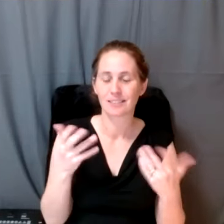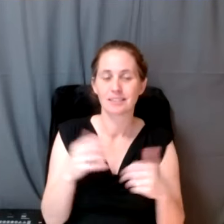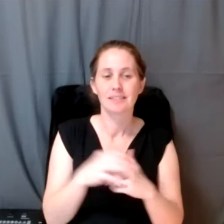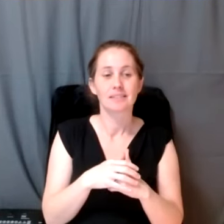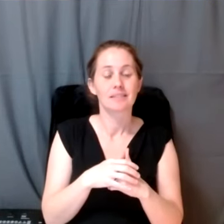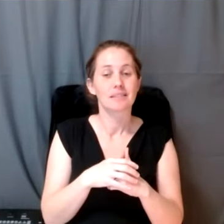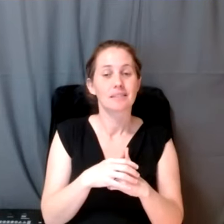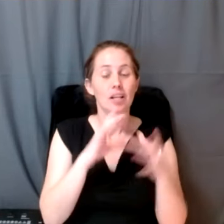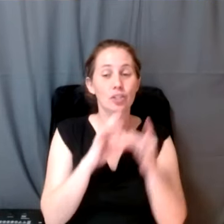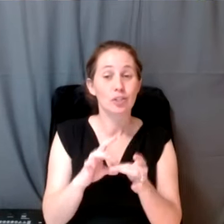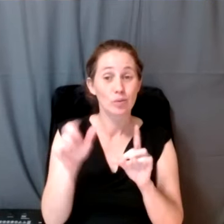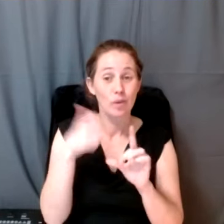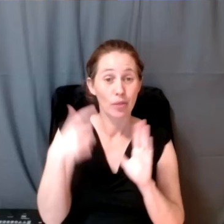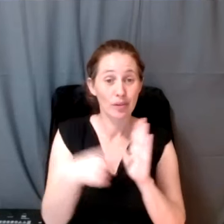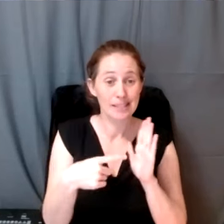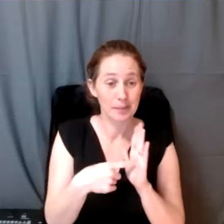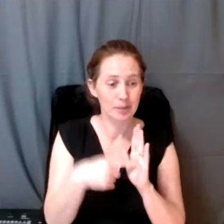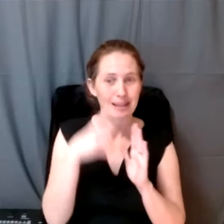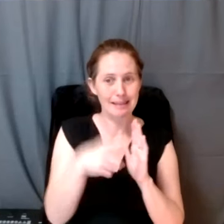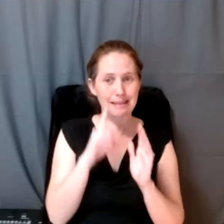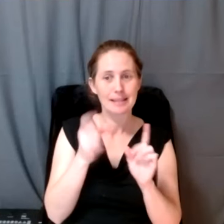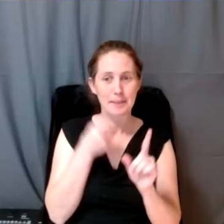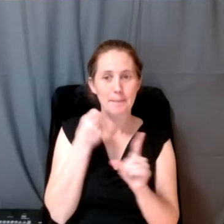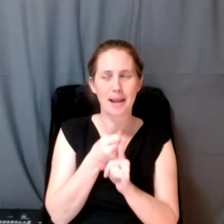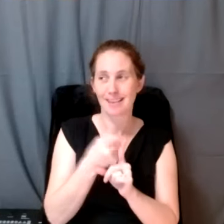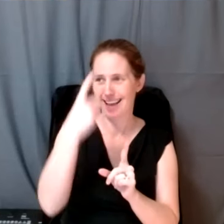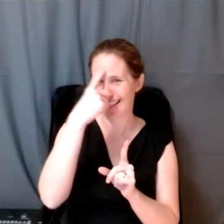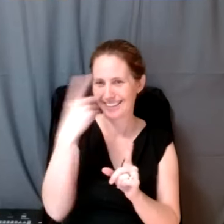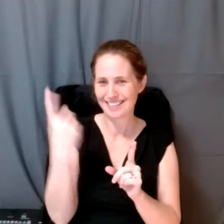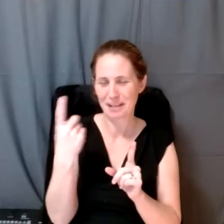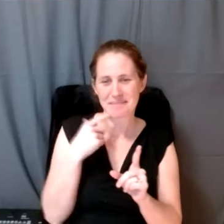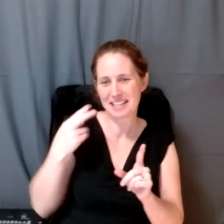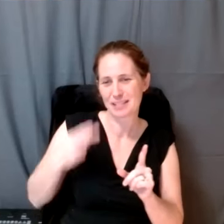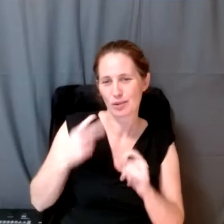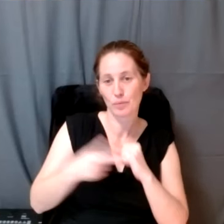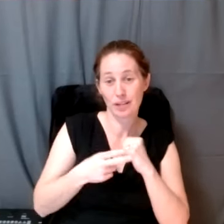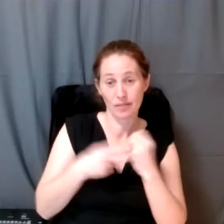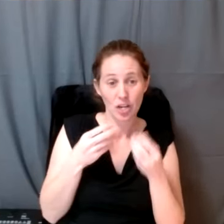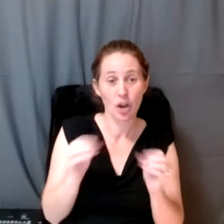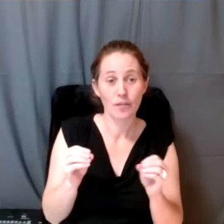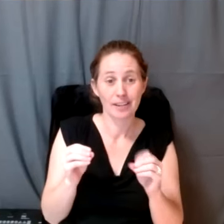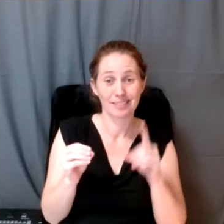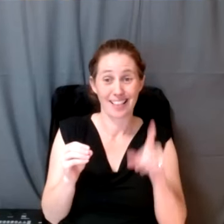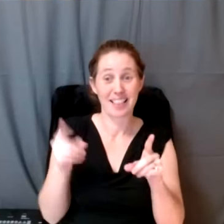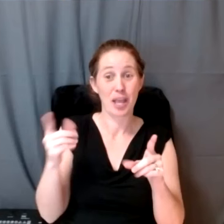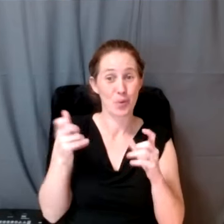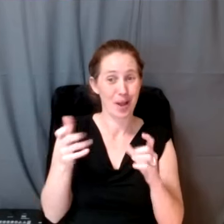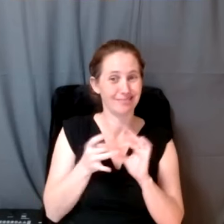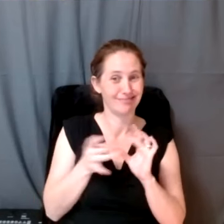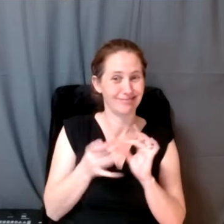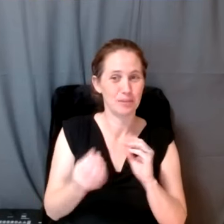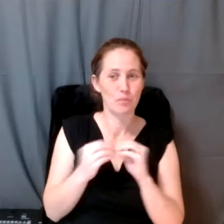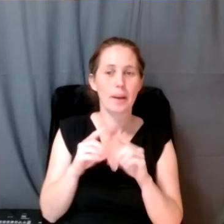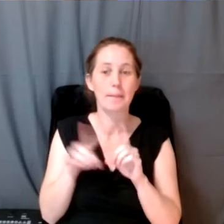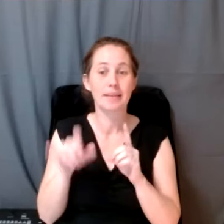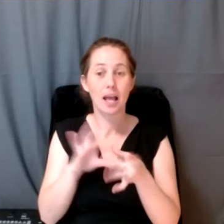And in terms of other examples where this is impacted, I think this is something that the Historic Preservation Office that they would want to chat more about. But